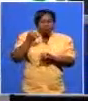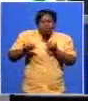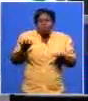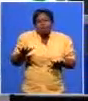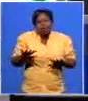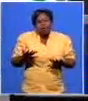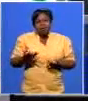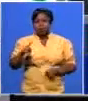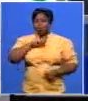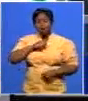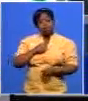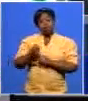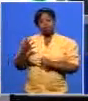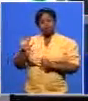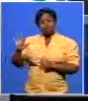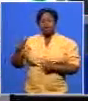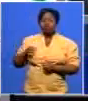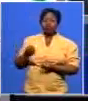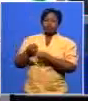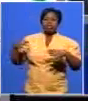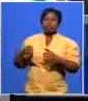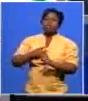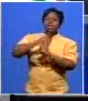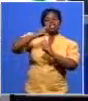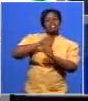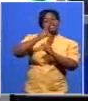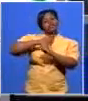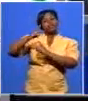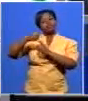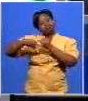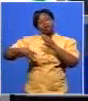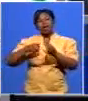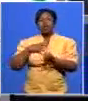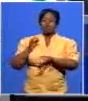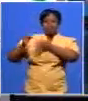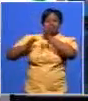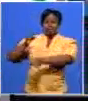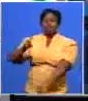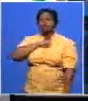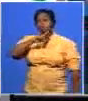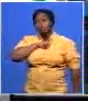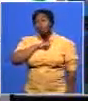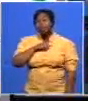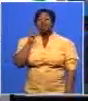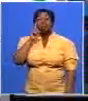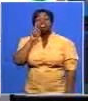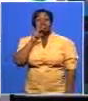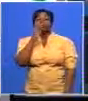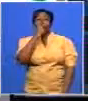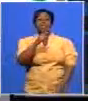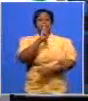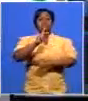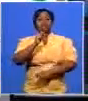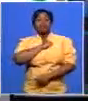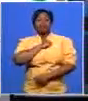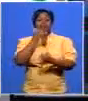why don't you want me to start with the games no because you did earlier on i want you to elaborate on it as well because take the picture in case at end